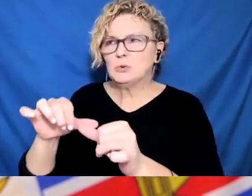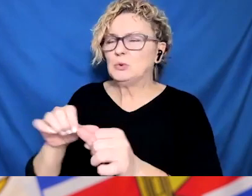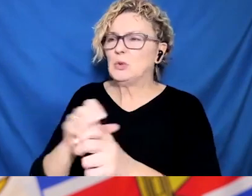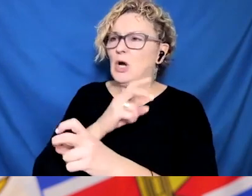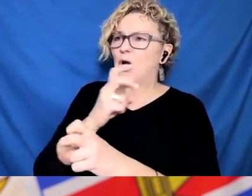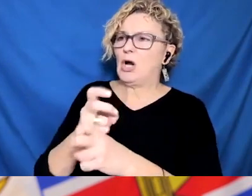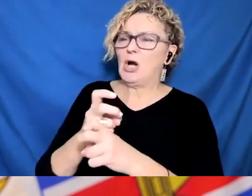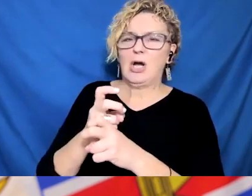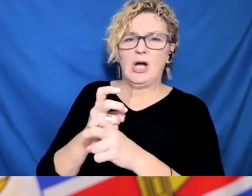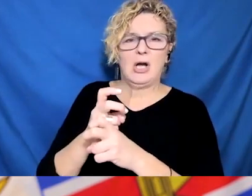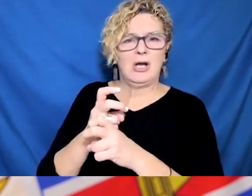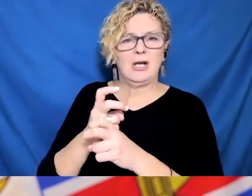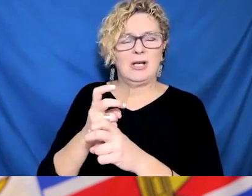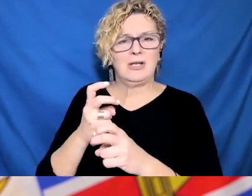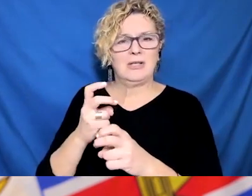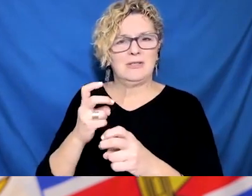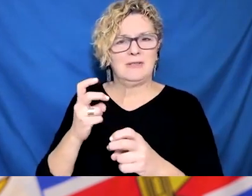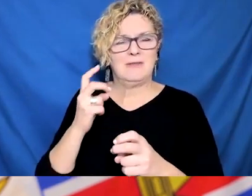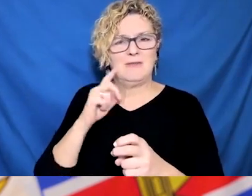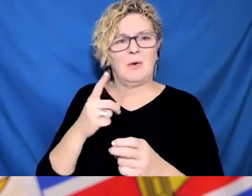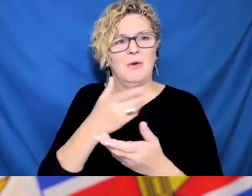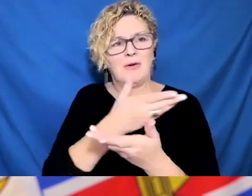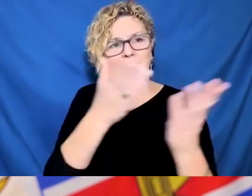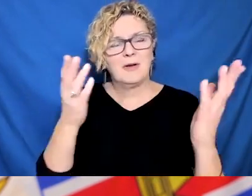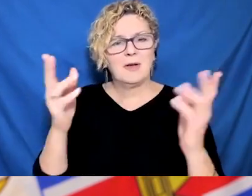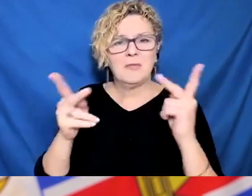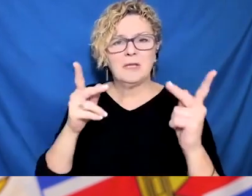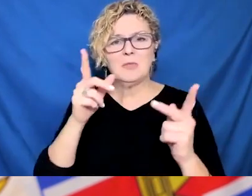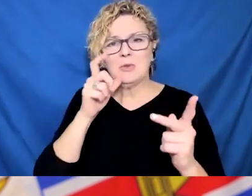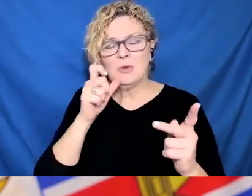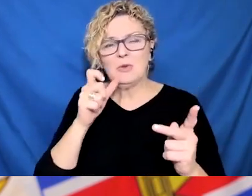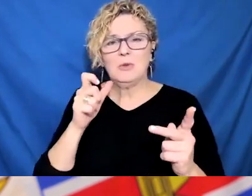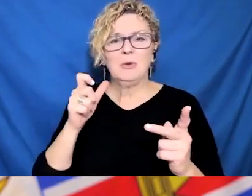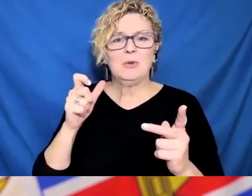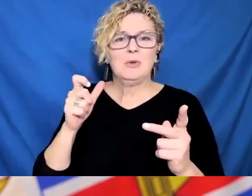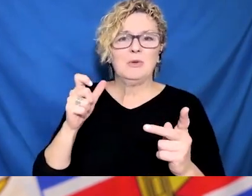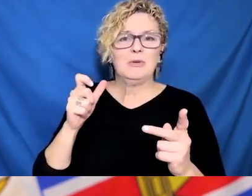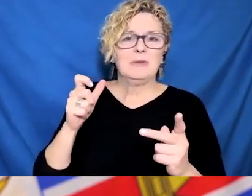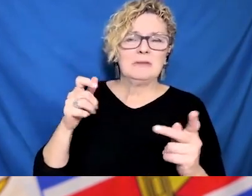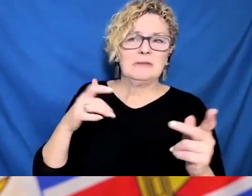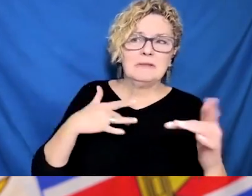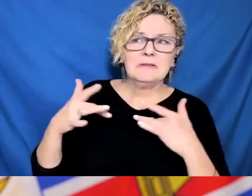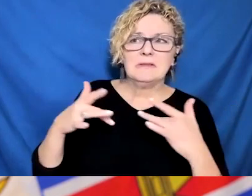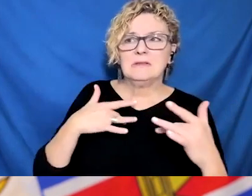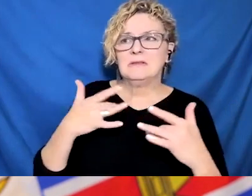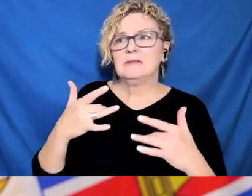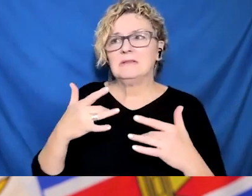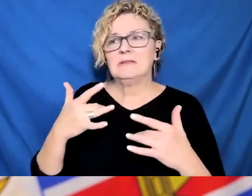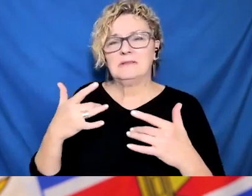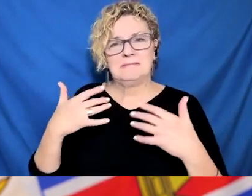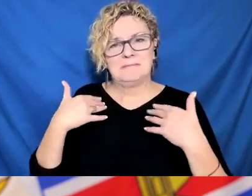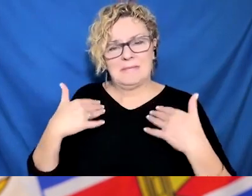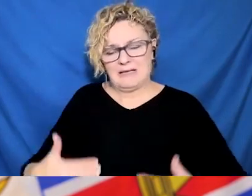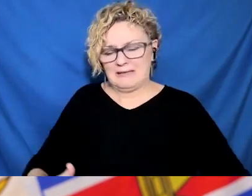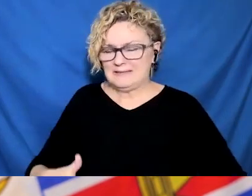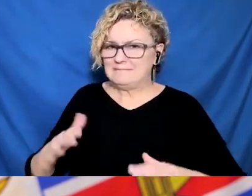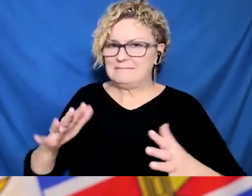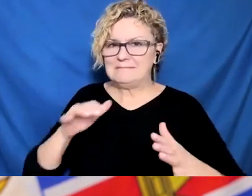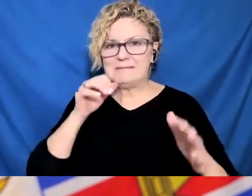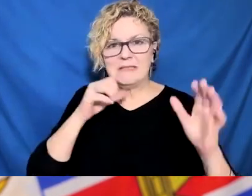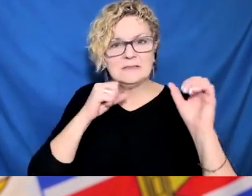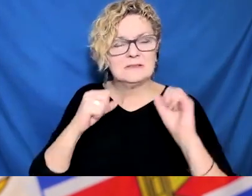compromising conditions will need to get periodic boosters. And it may be that most of us who've now had the three doses,